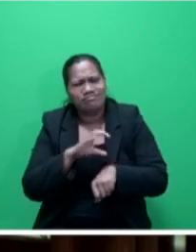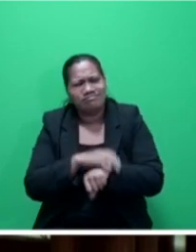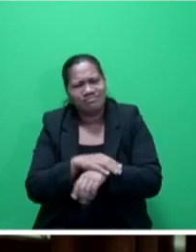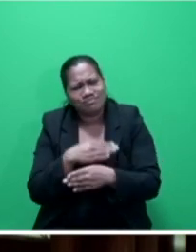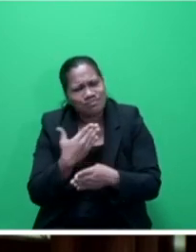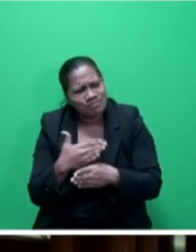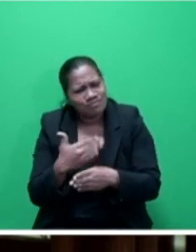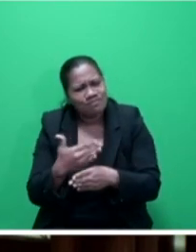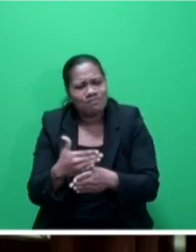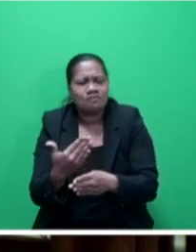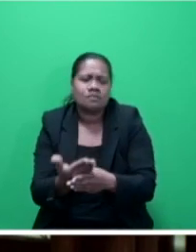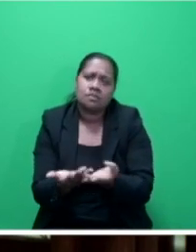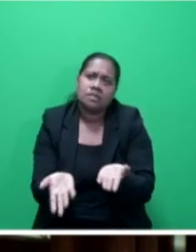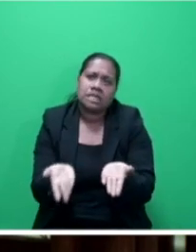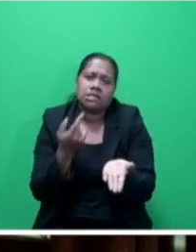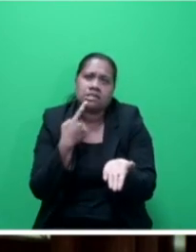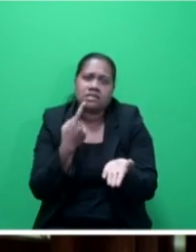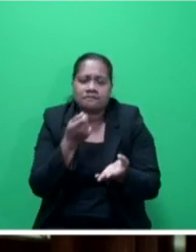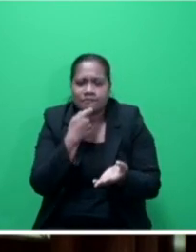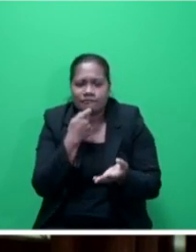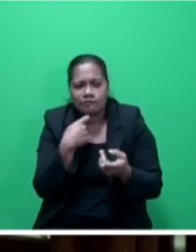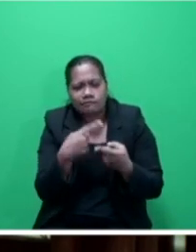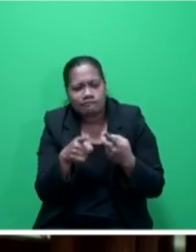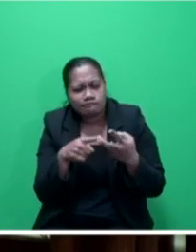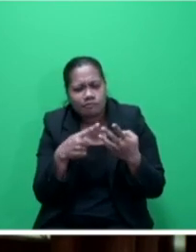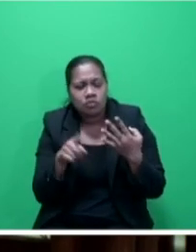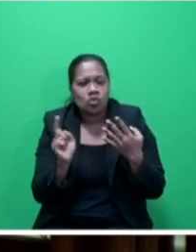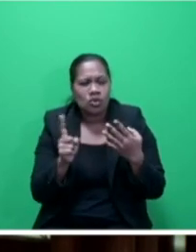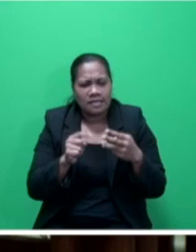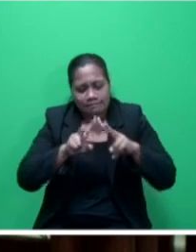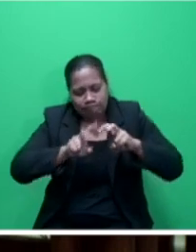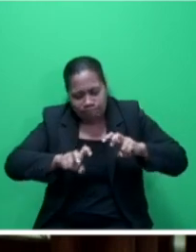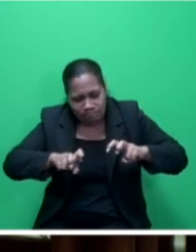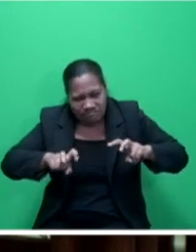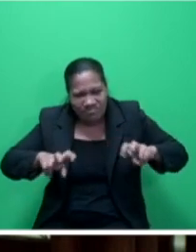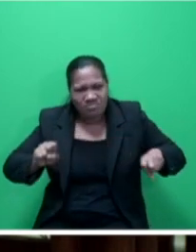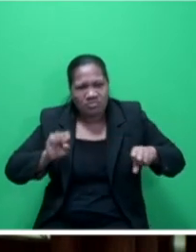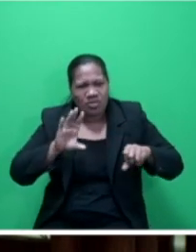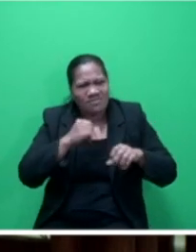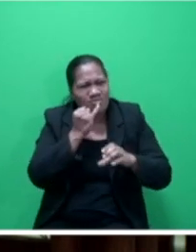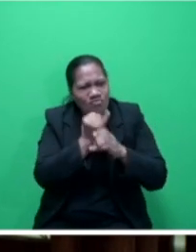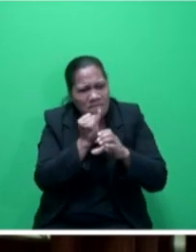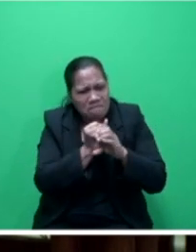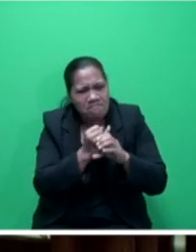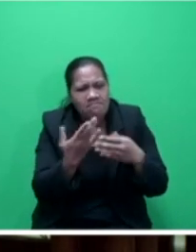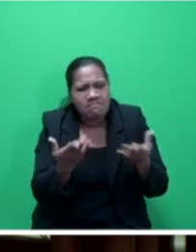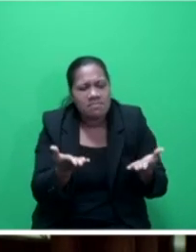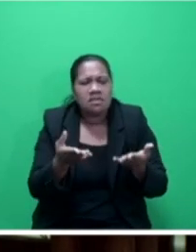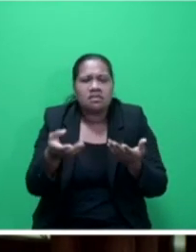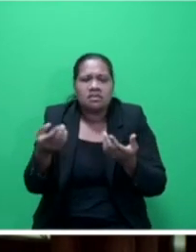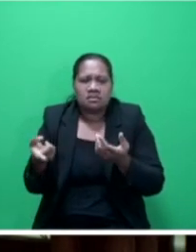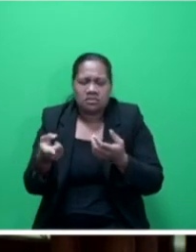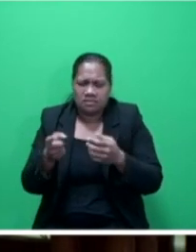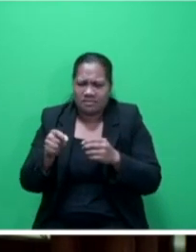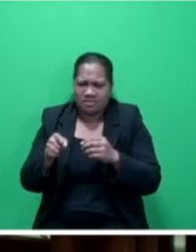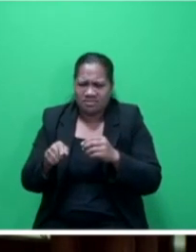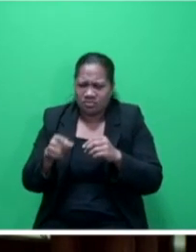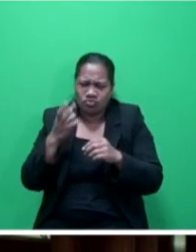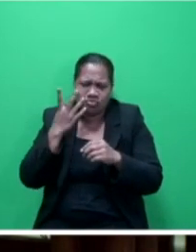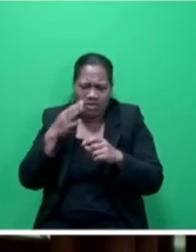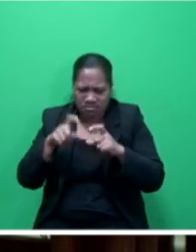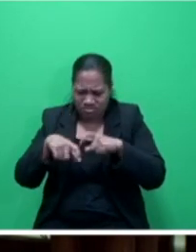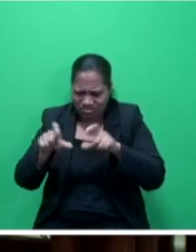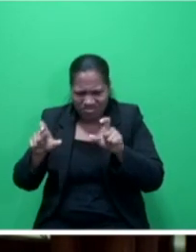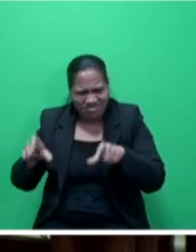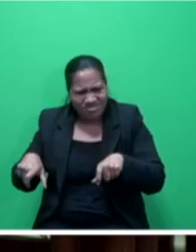mention a few, one is the investigation of cases, the prosecution of offenders, community